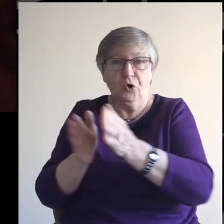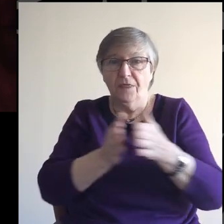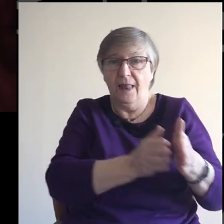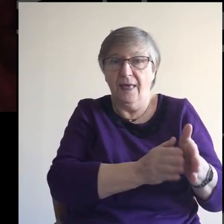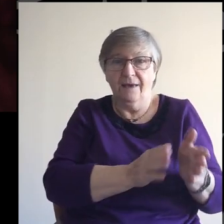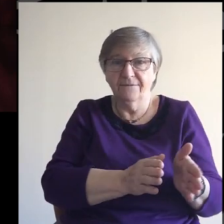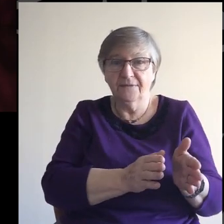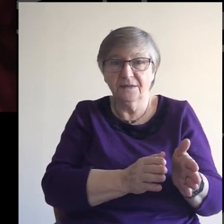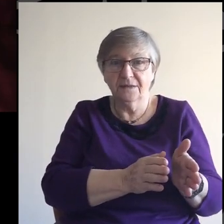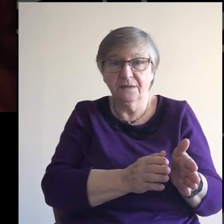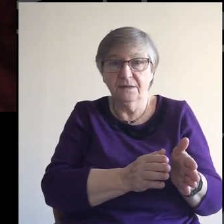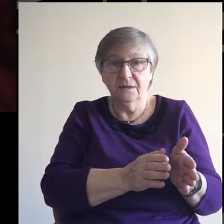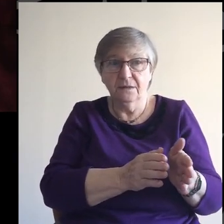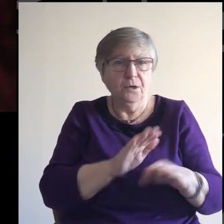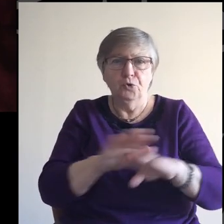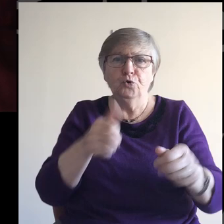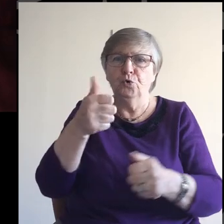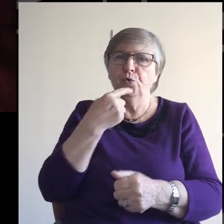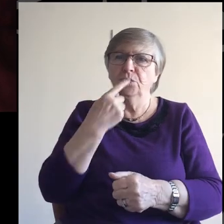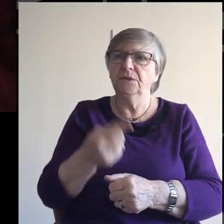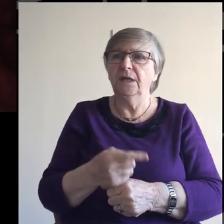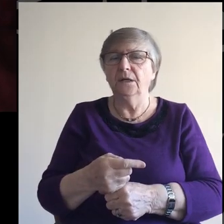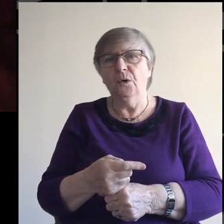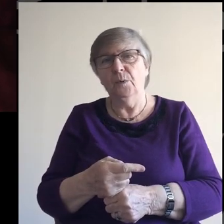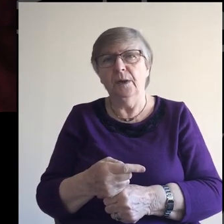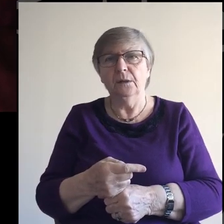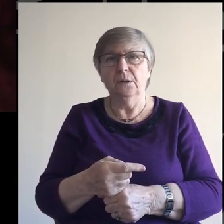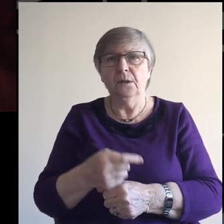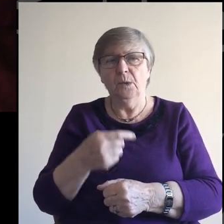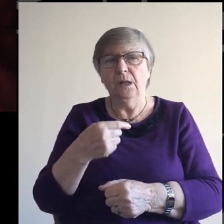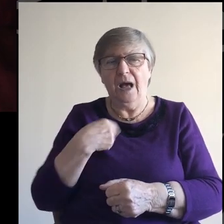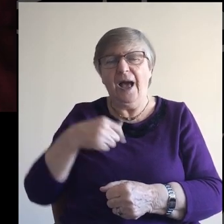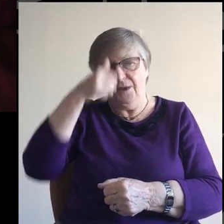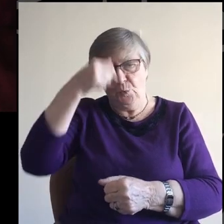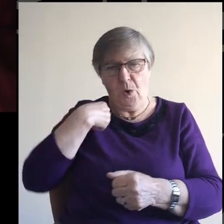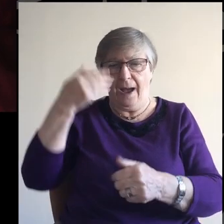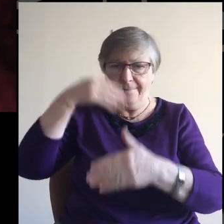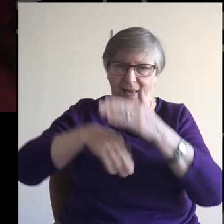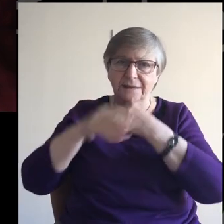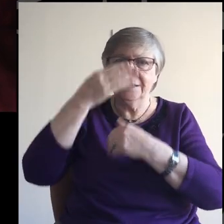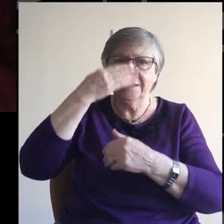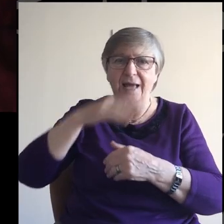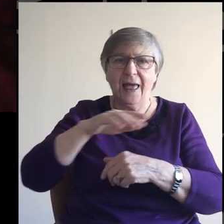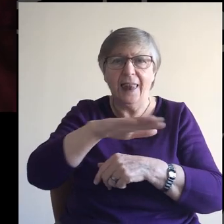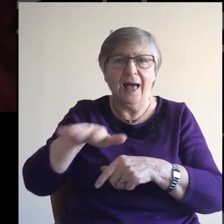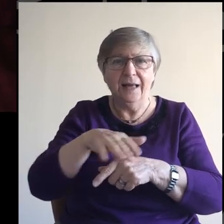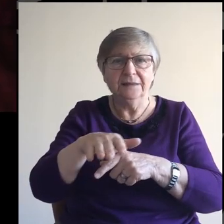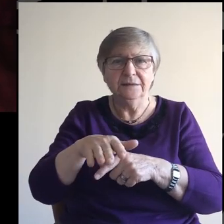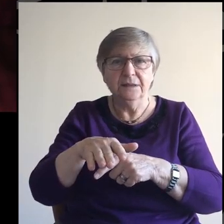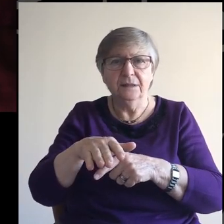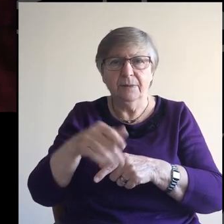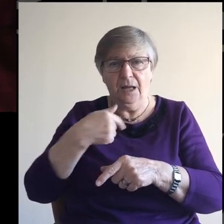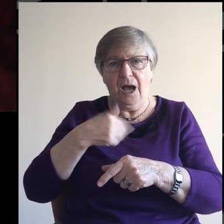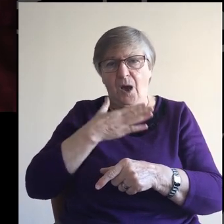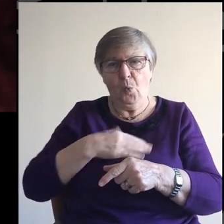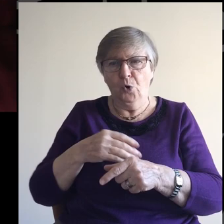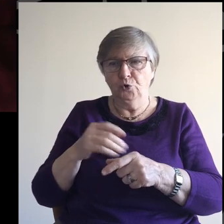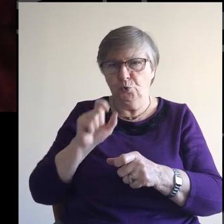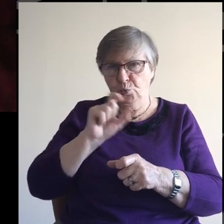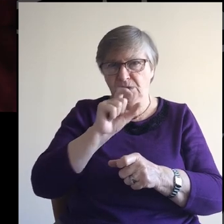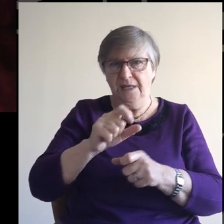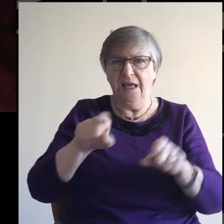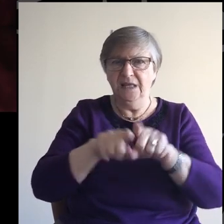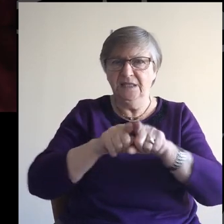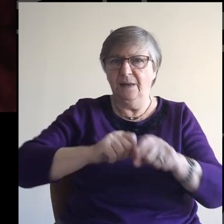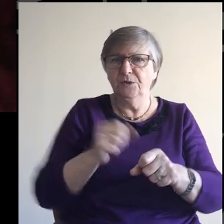left. And it's no good saying, well, you know, I might be in the kingdom of Thailand, but hey, I still want to hang on to my Britishness or my